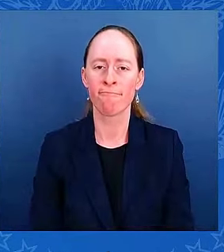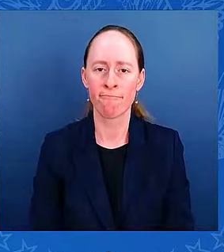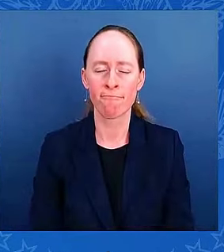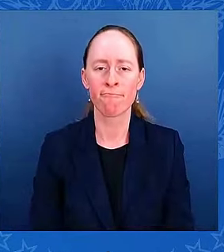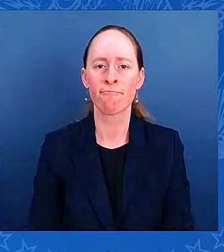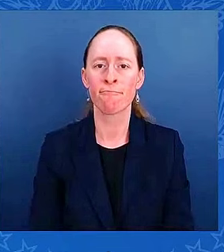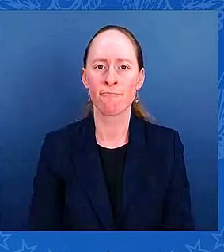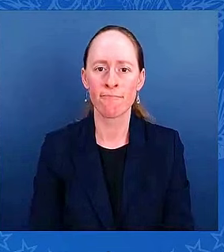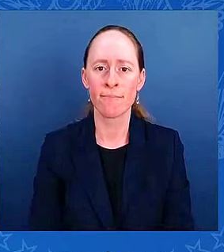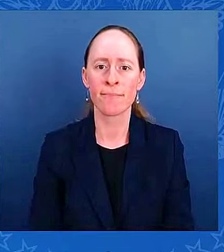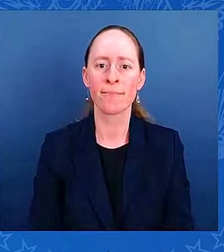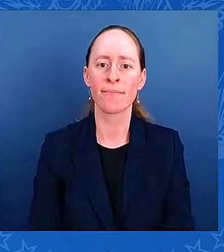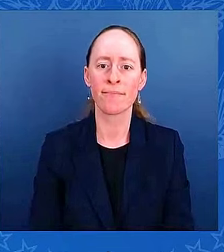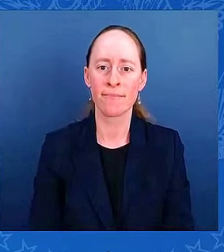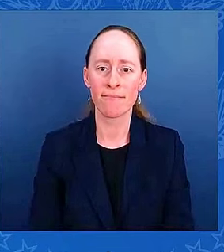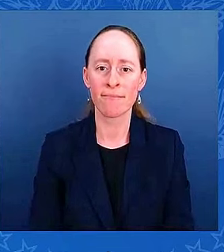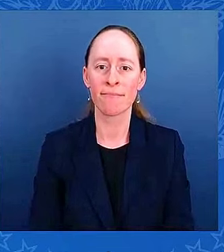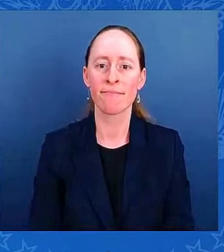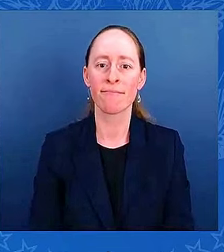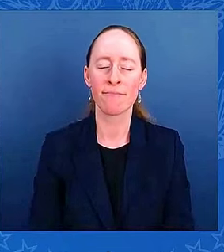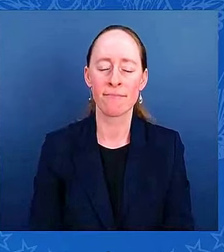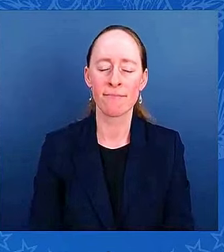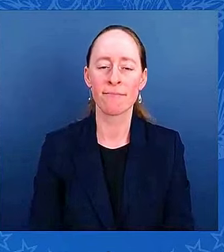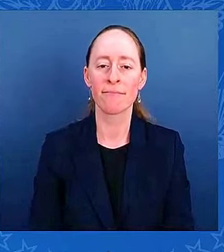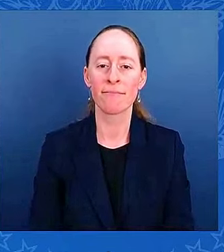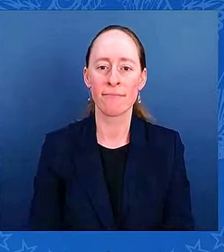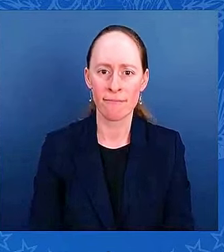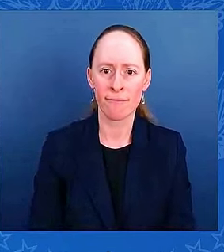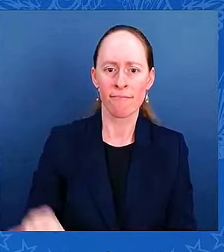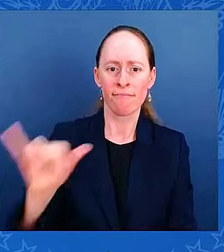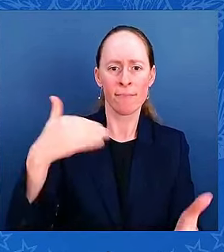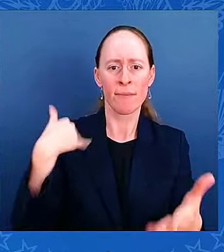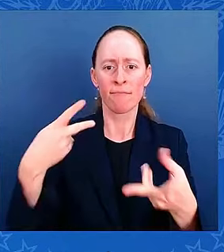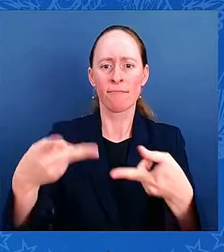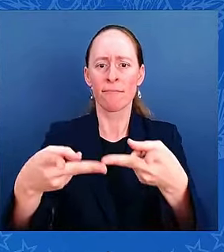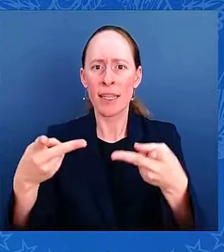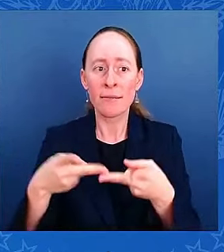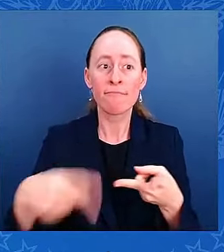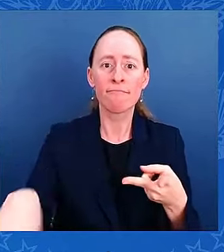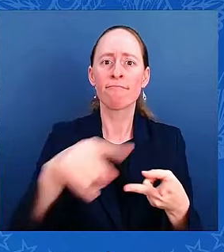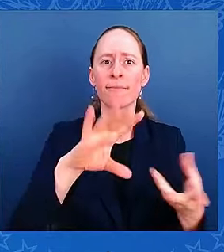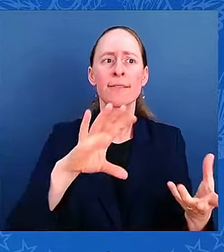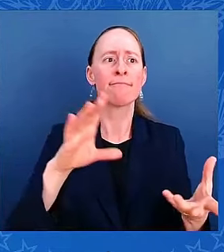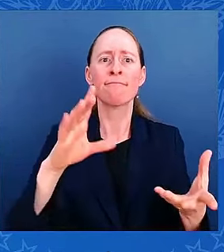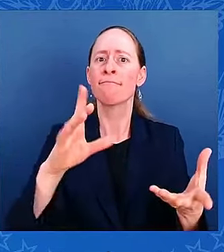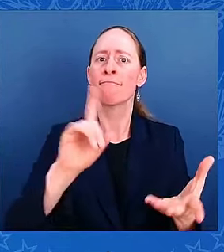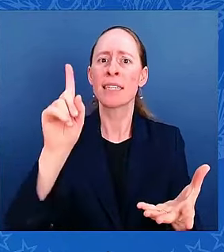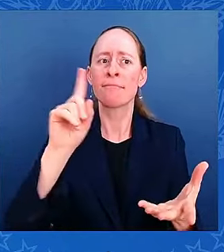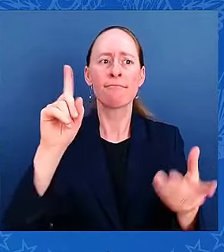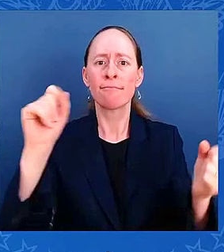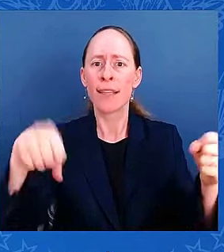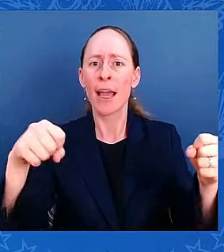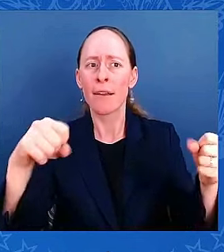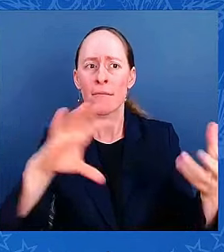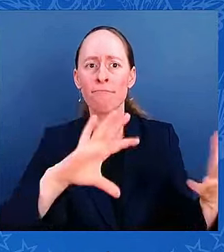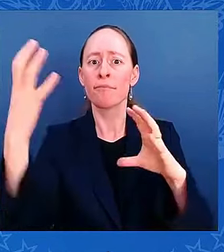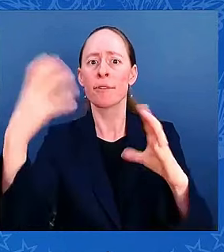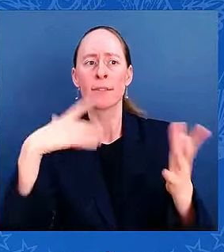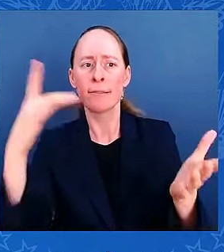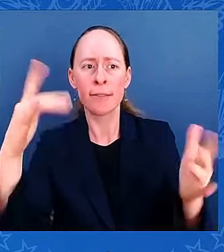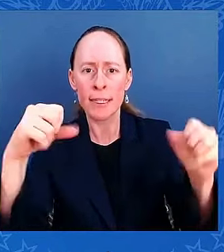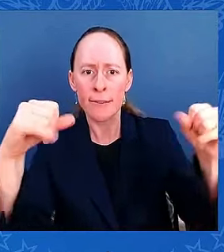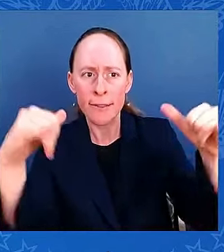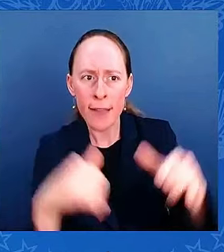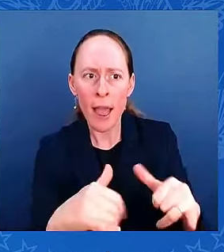about the support they might need, and that will be advertised where those places are. Three million people are without power,